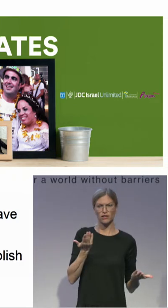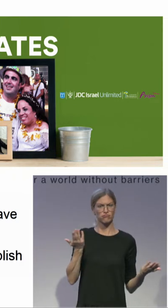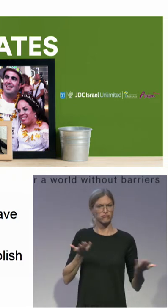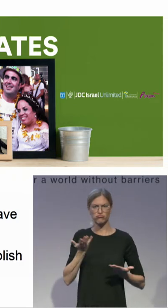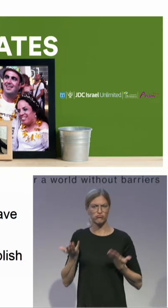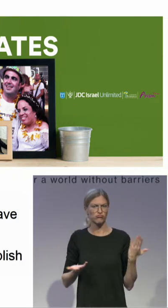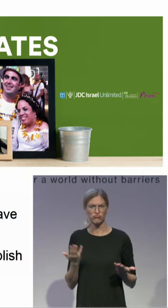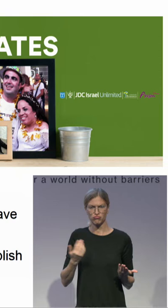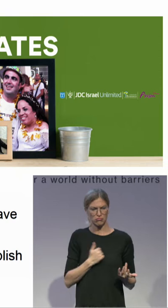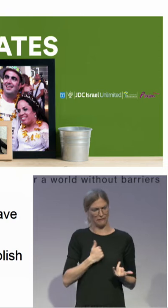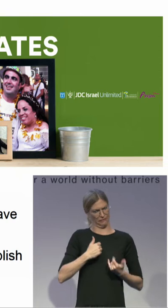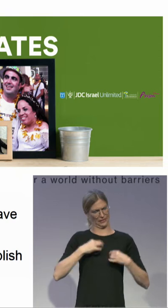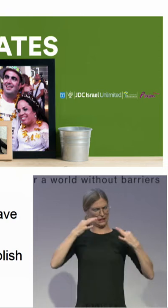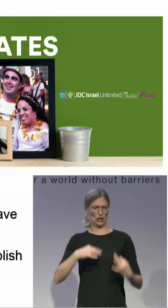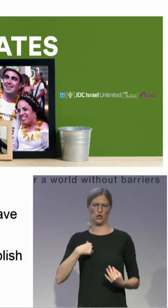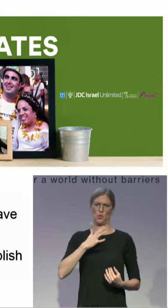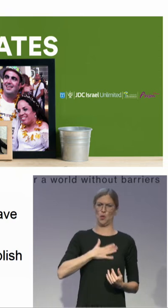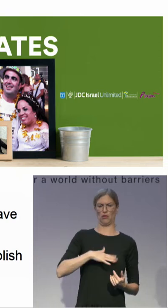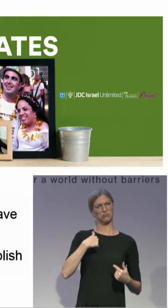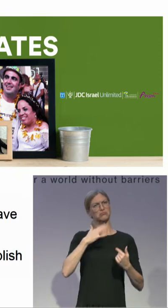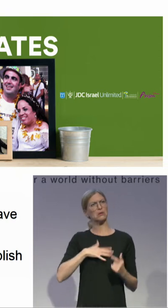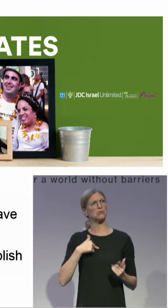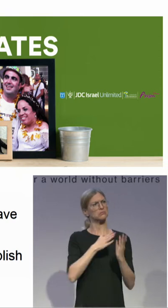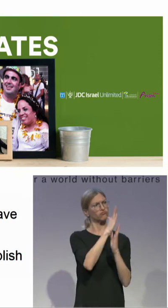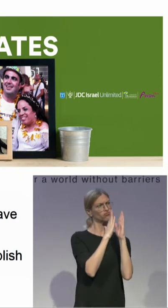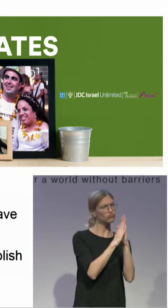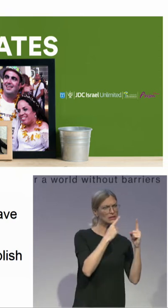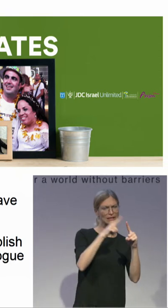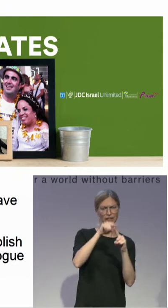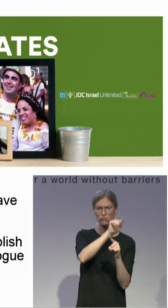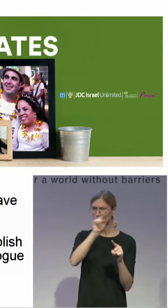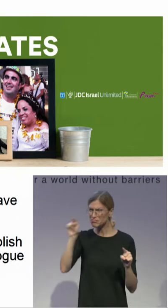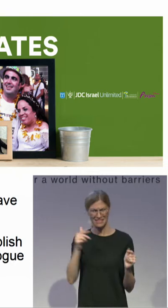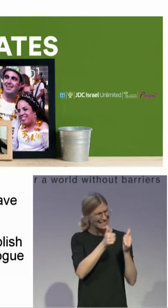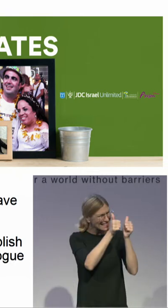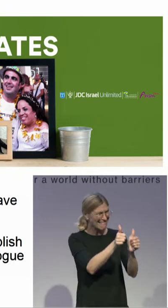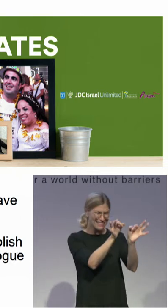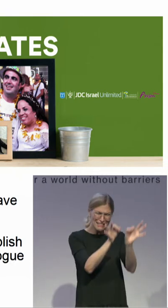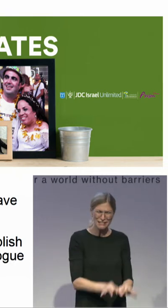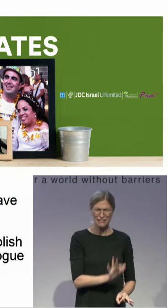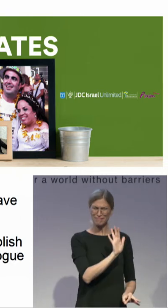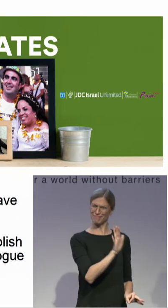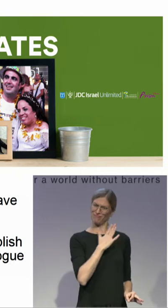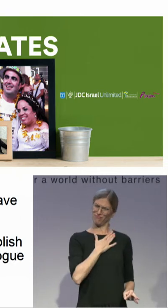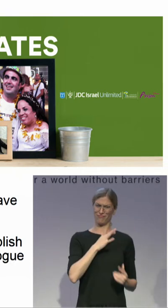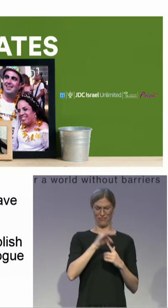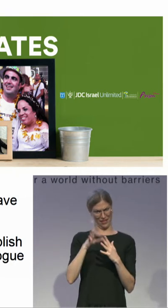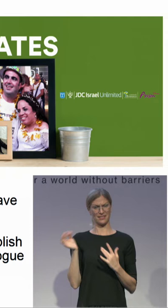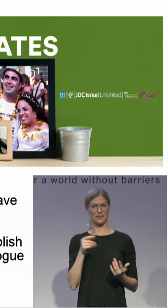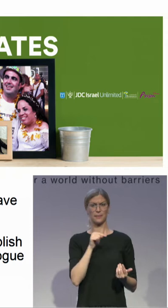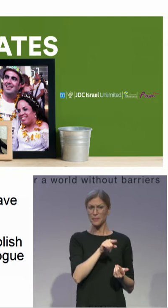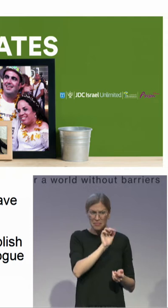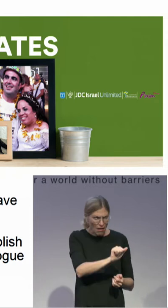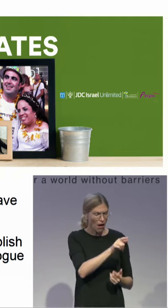of their synagogue or part of their mosque and create a meaningful, great life like we all